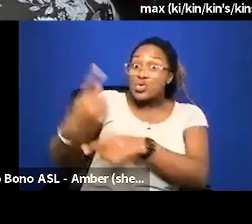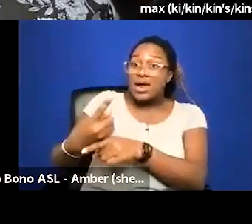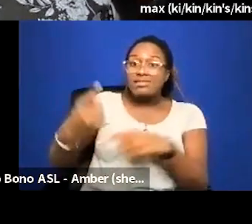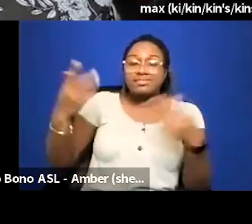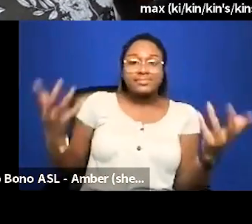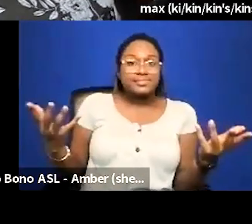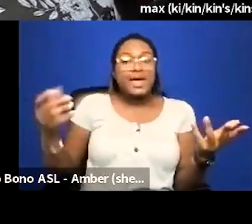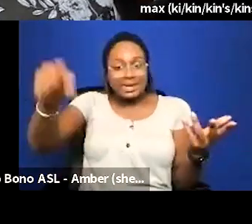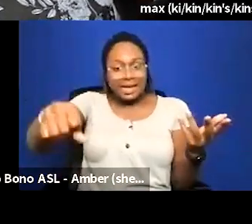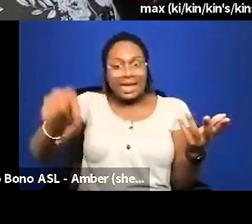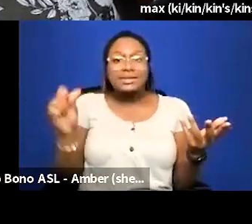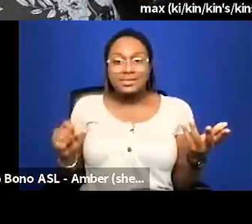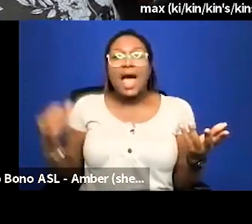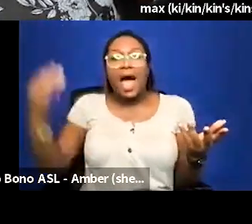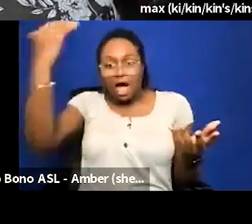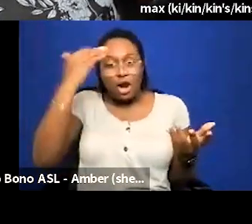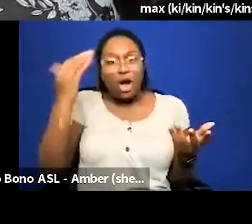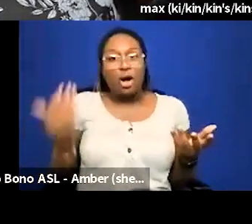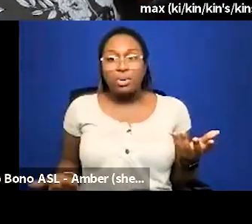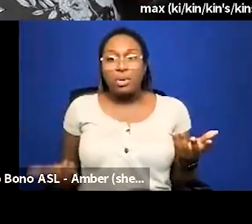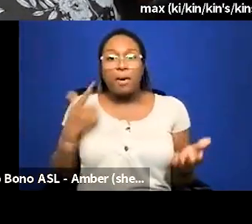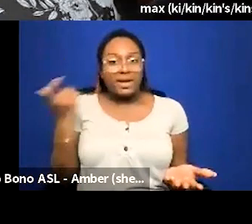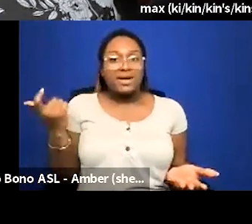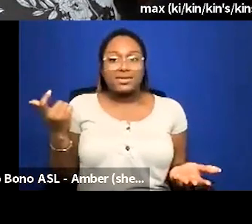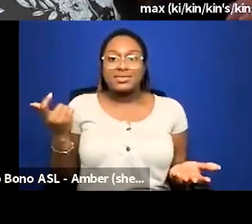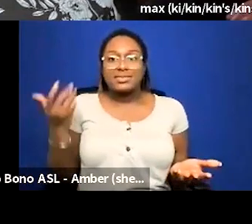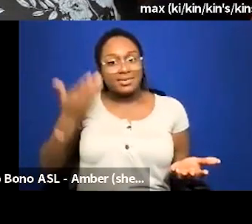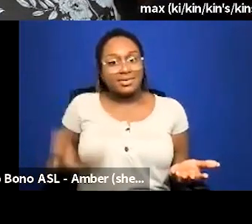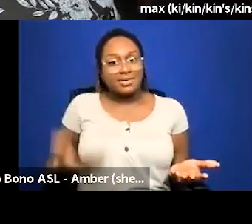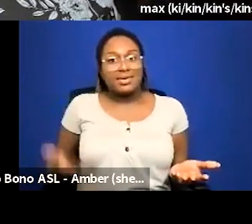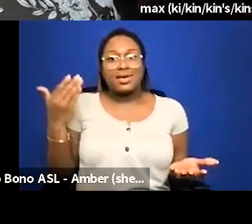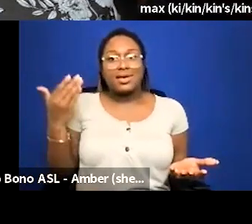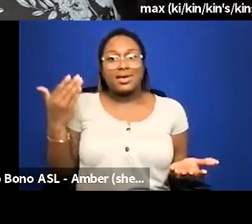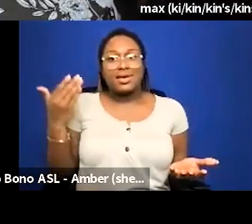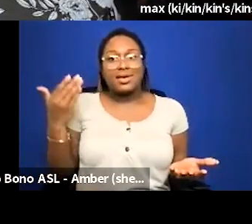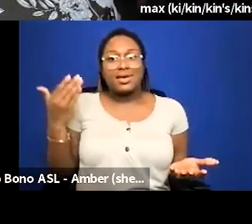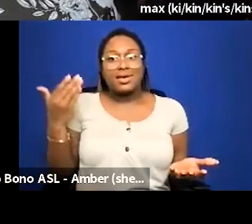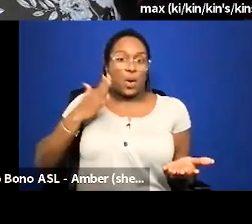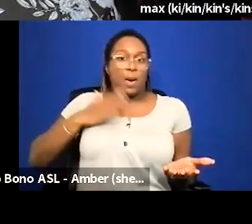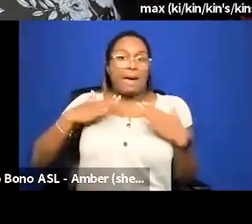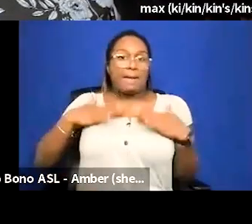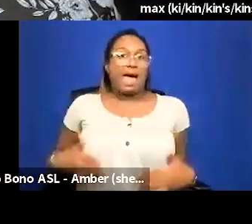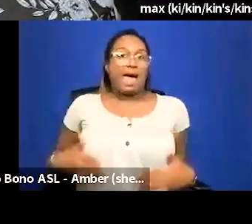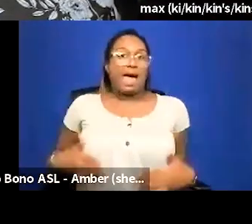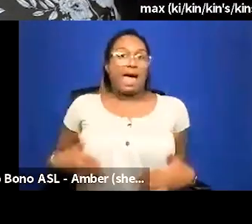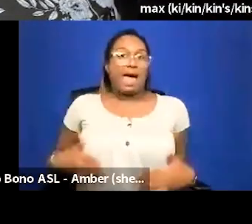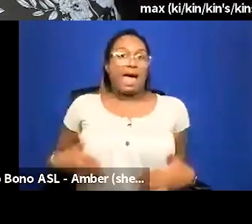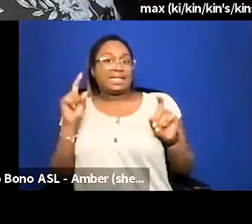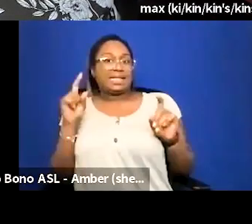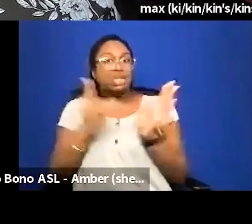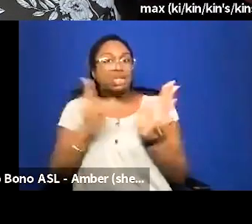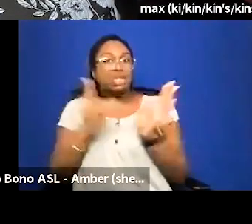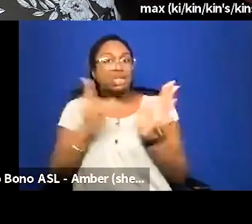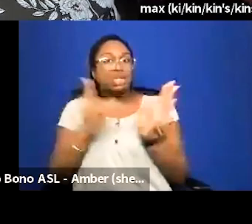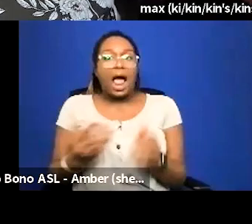yes like i know because i you know spent this time with my body i just got tested at the doctor like